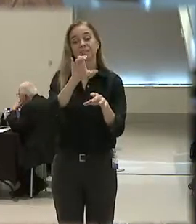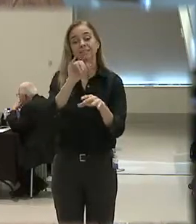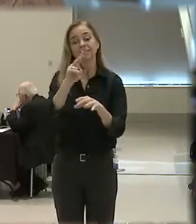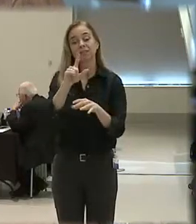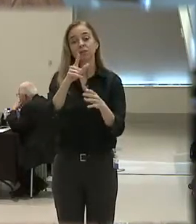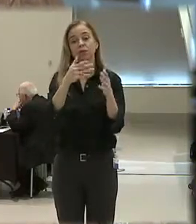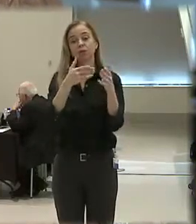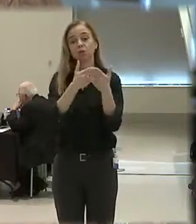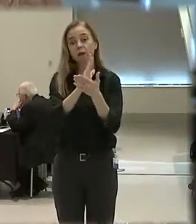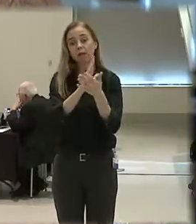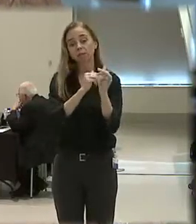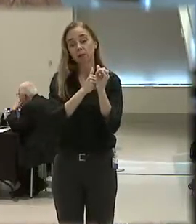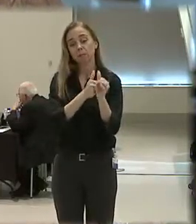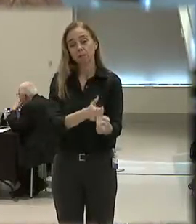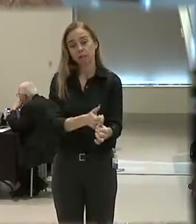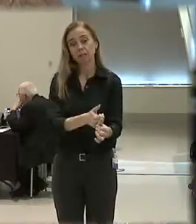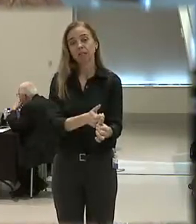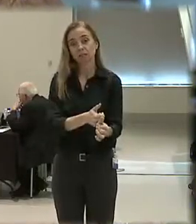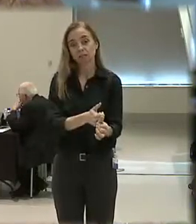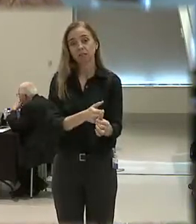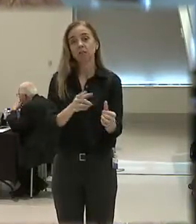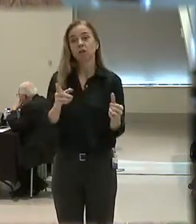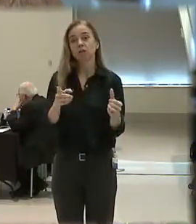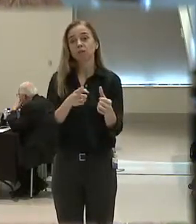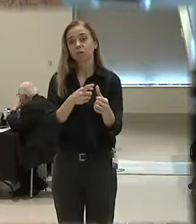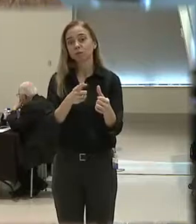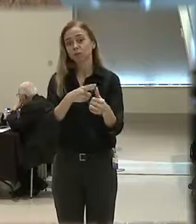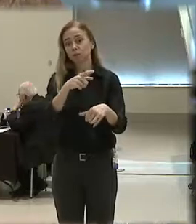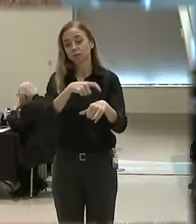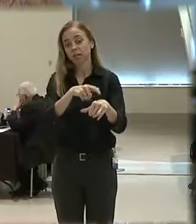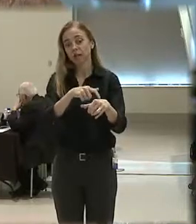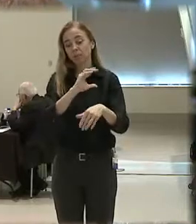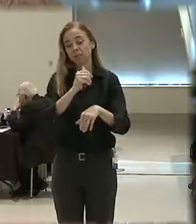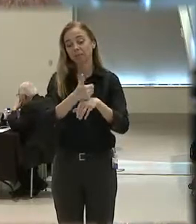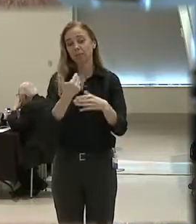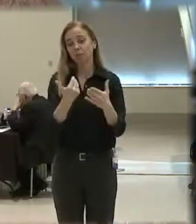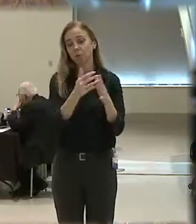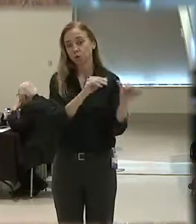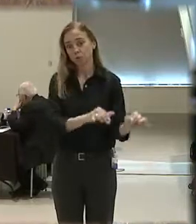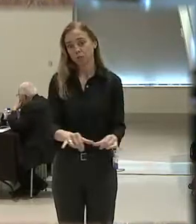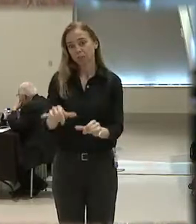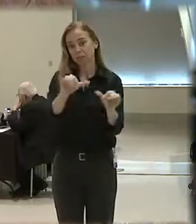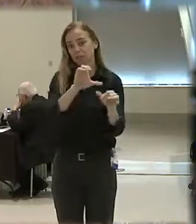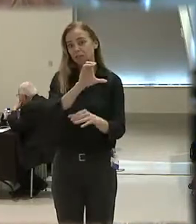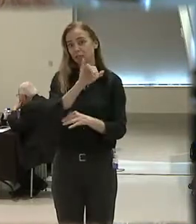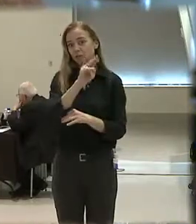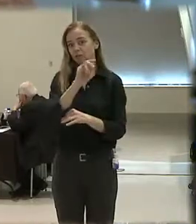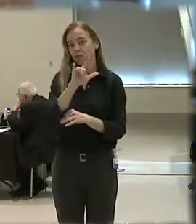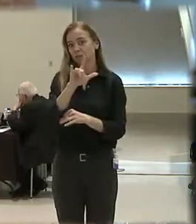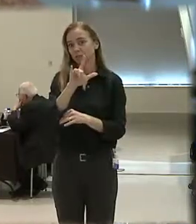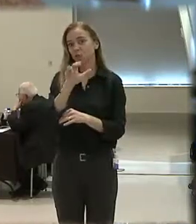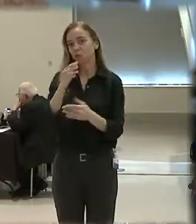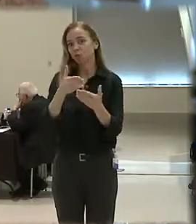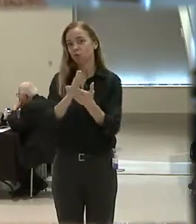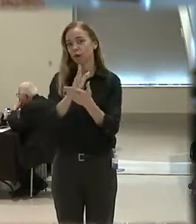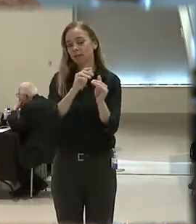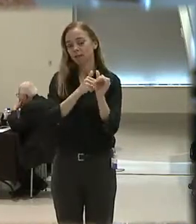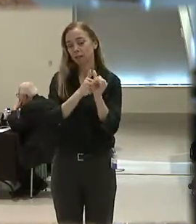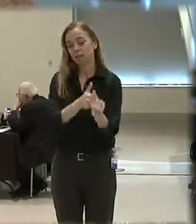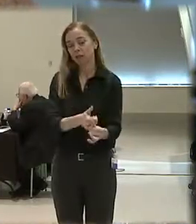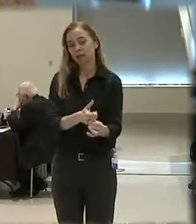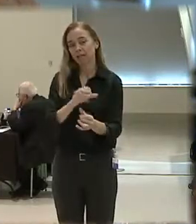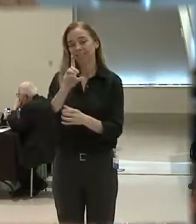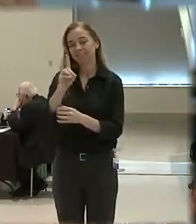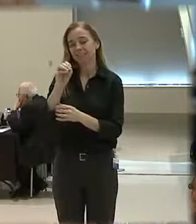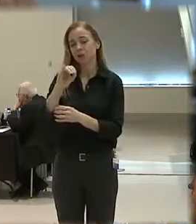This would, in essence, create for the first time national standards of civil rights compliance as a DOJ certification program.